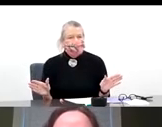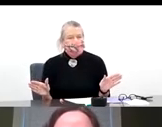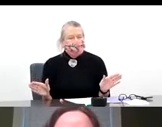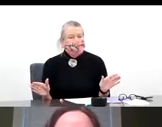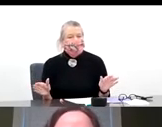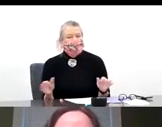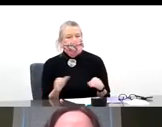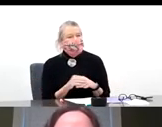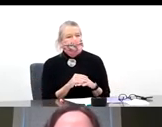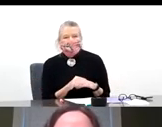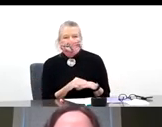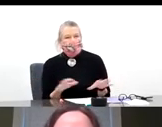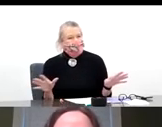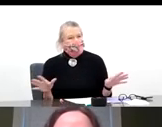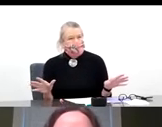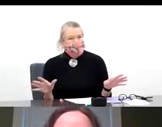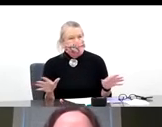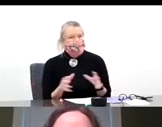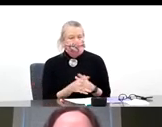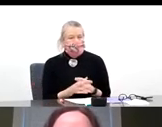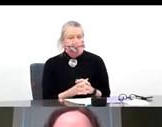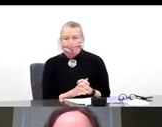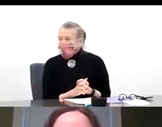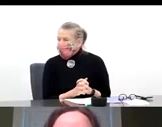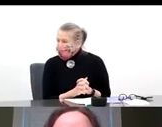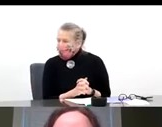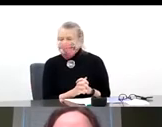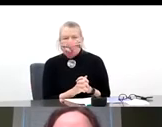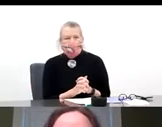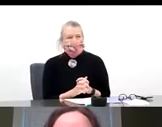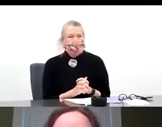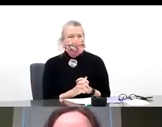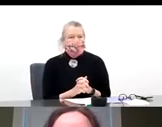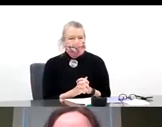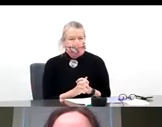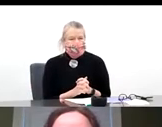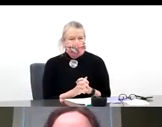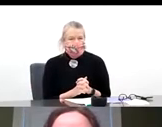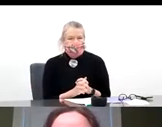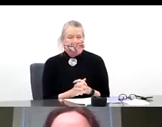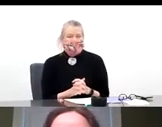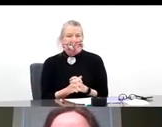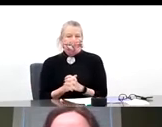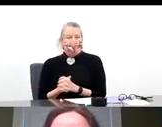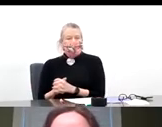facilitated the tech part of this. So thank you very, very much.